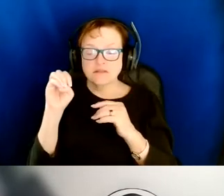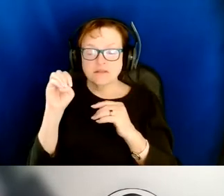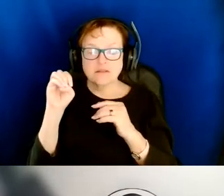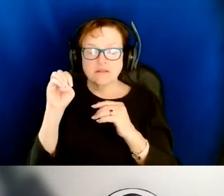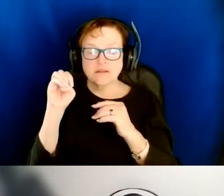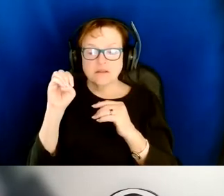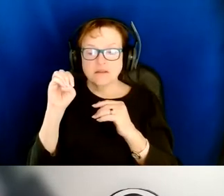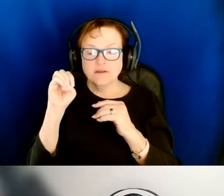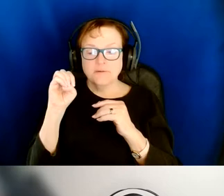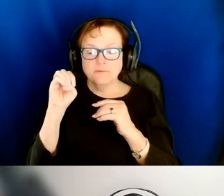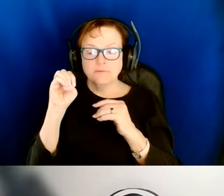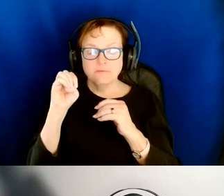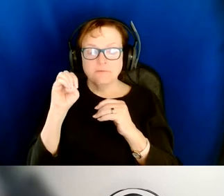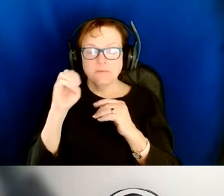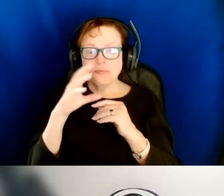Midland Coal Mine,